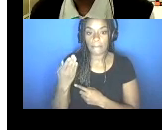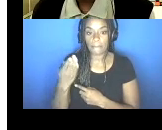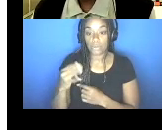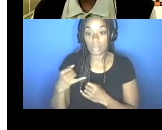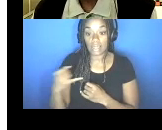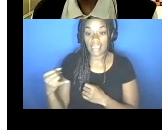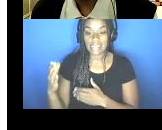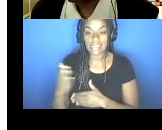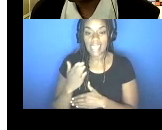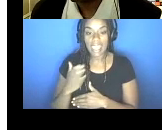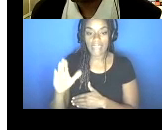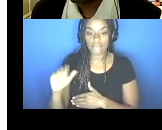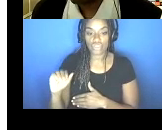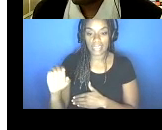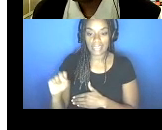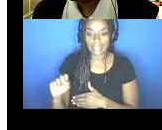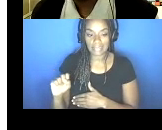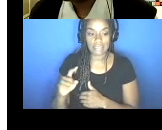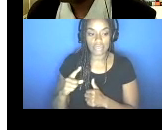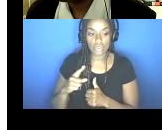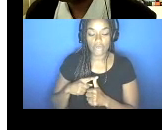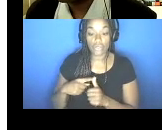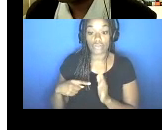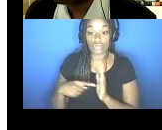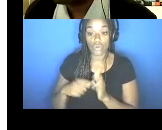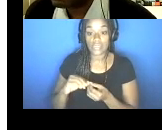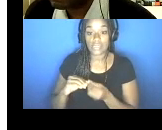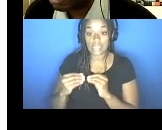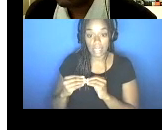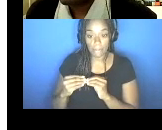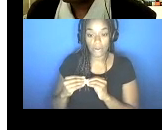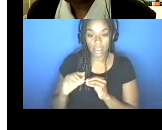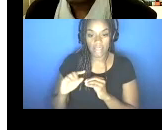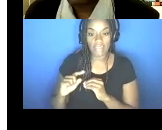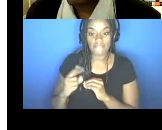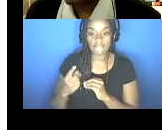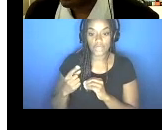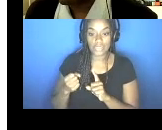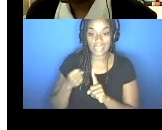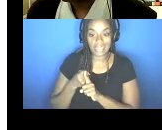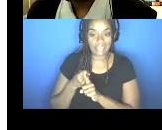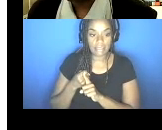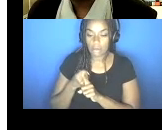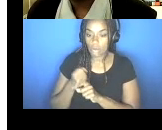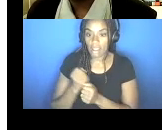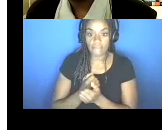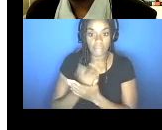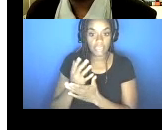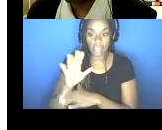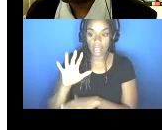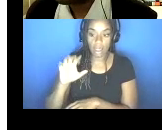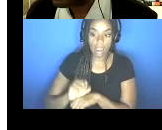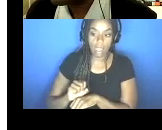cases. So the first line just shows the number of cases that we were getting in that first wave that locked everything down. You can see